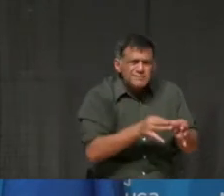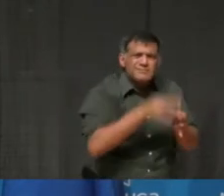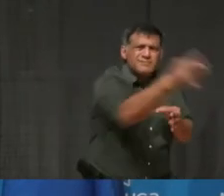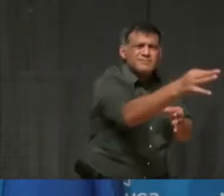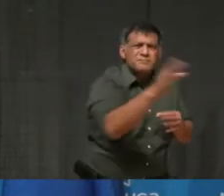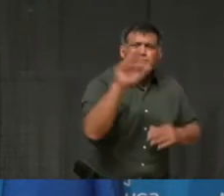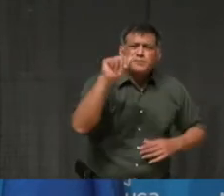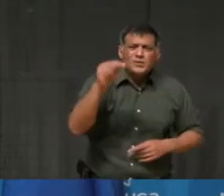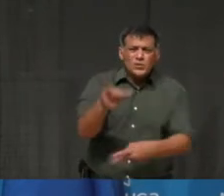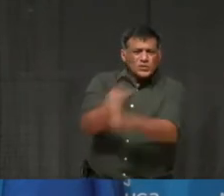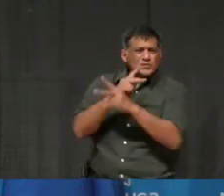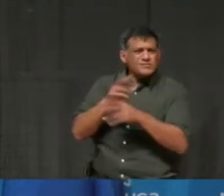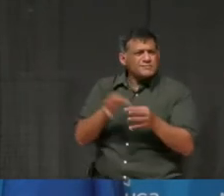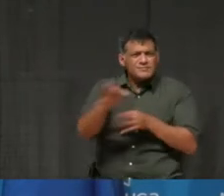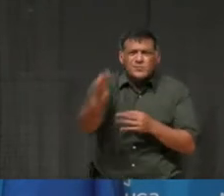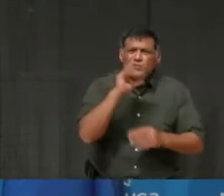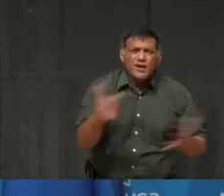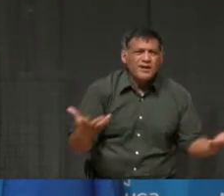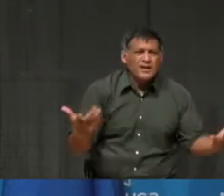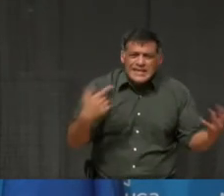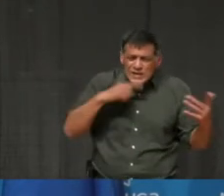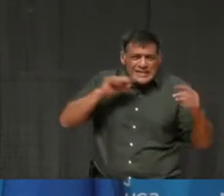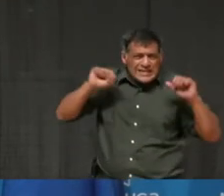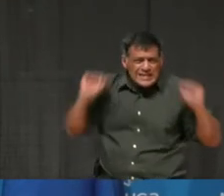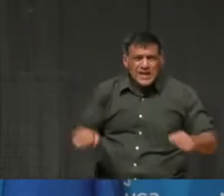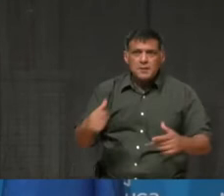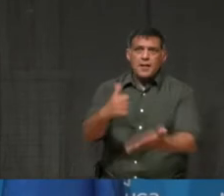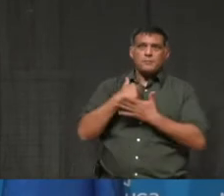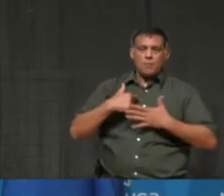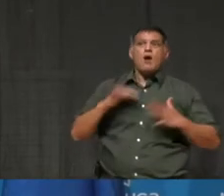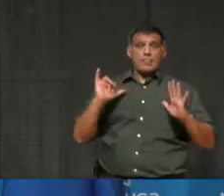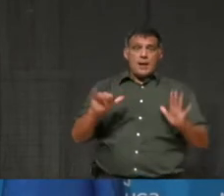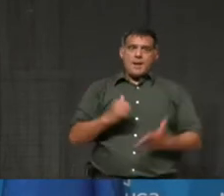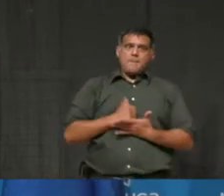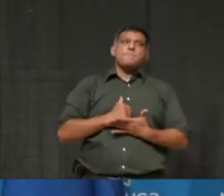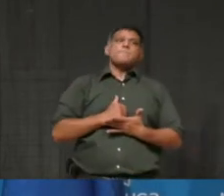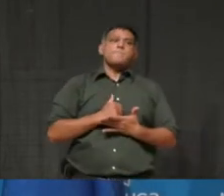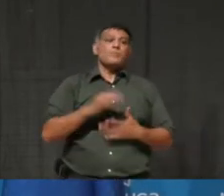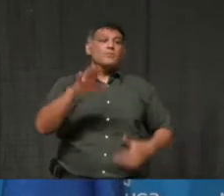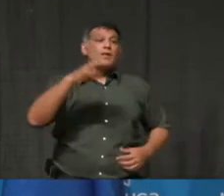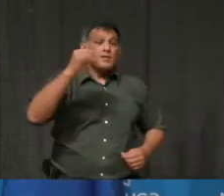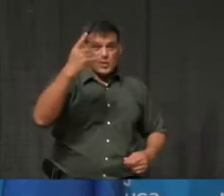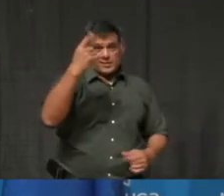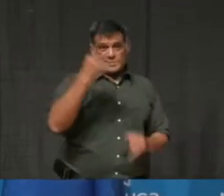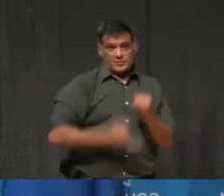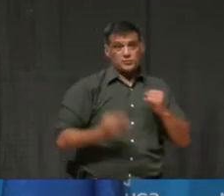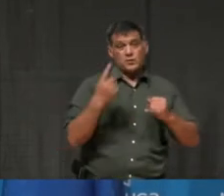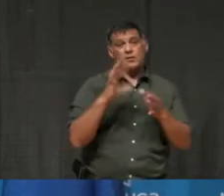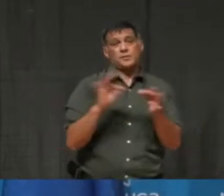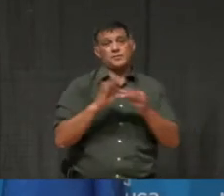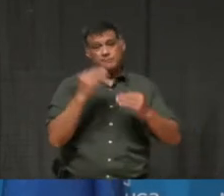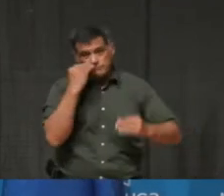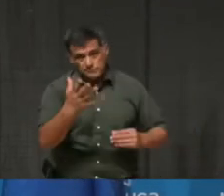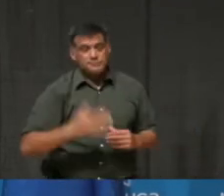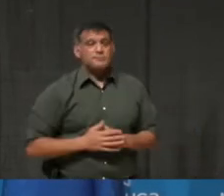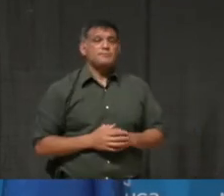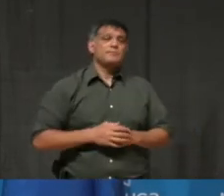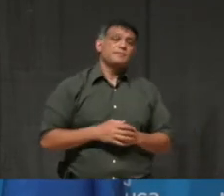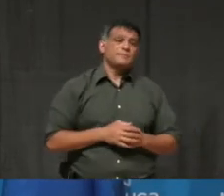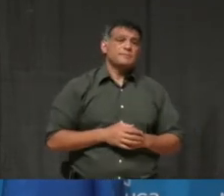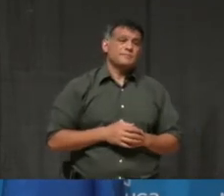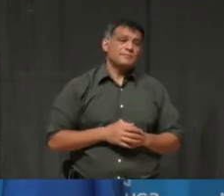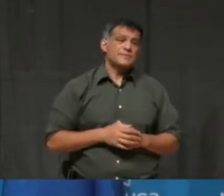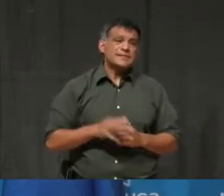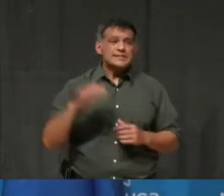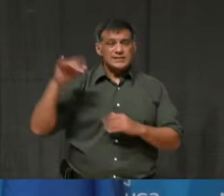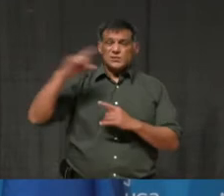I'd like to conclude by saying, and I'll agree with what Louis